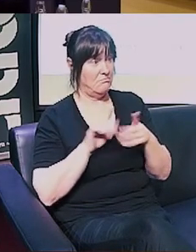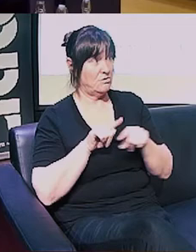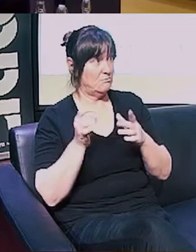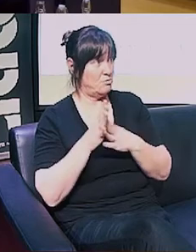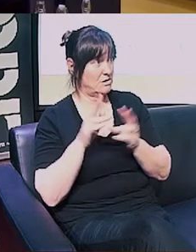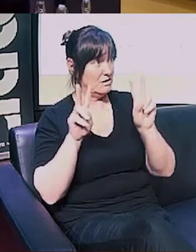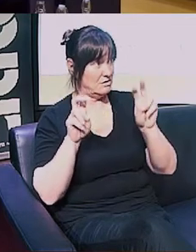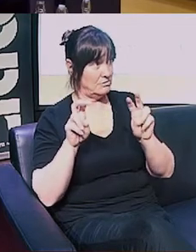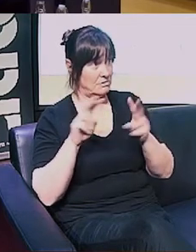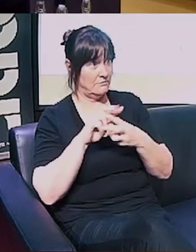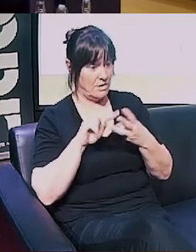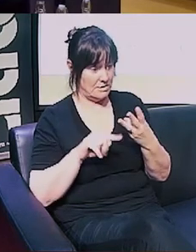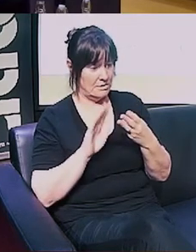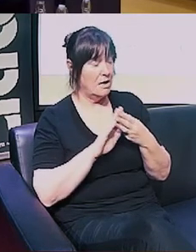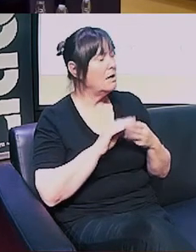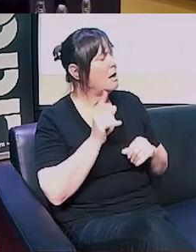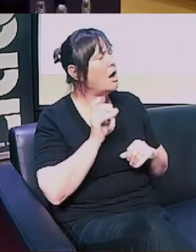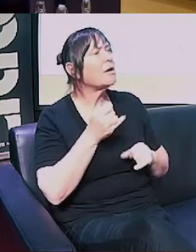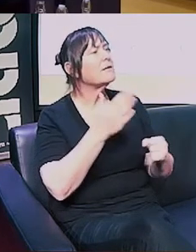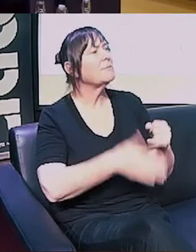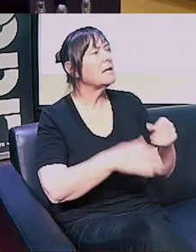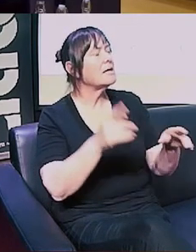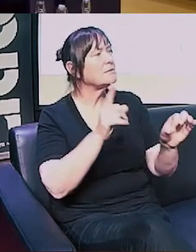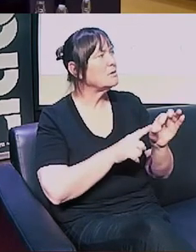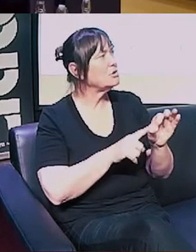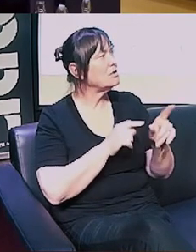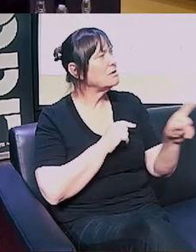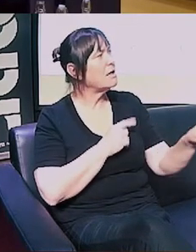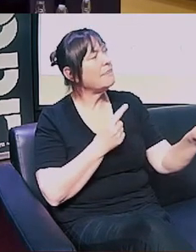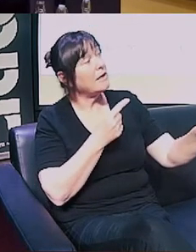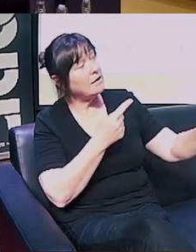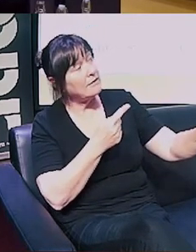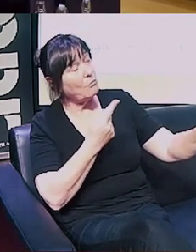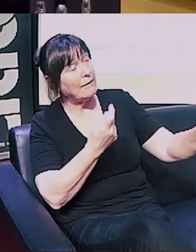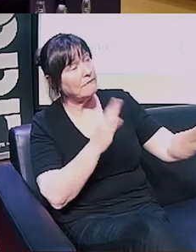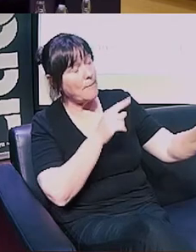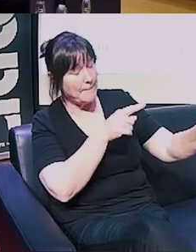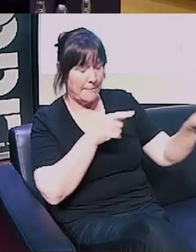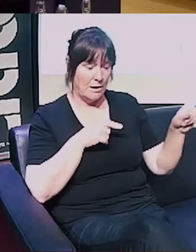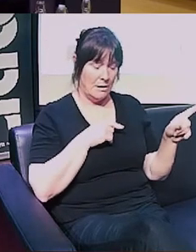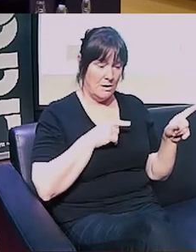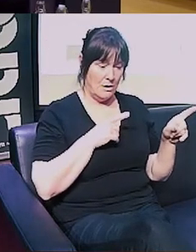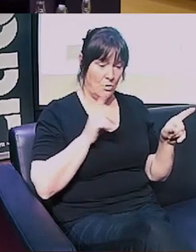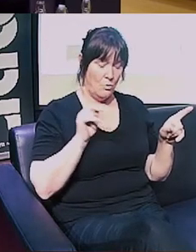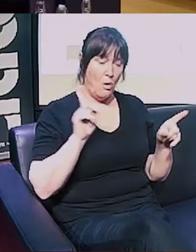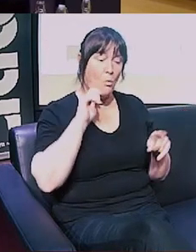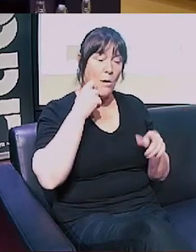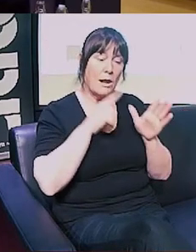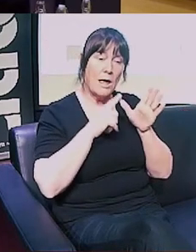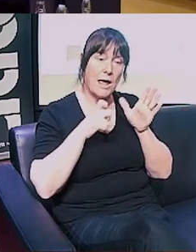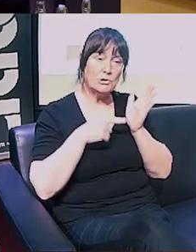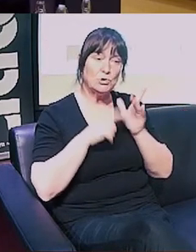that leads me on to my final question, really, and then I'm going to get Jimmy's got one on the phone. What will ACT do for